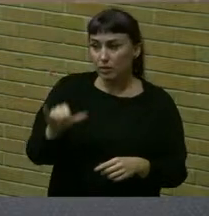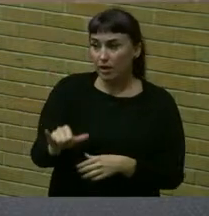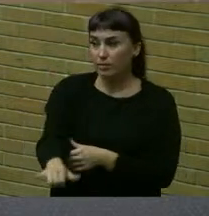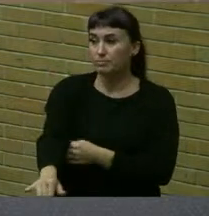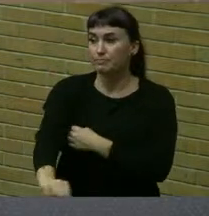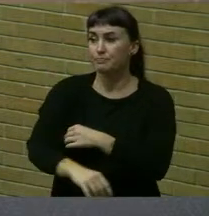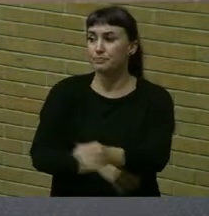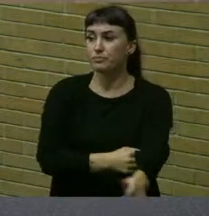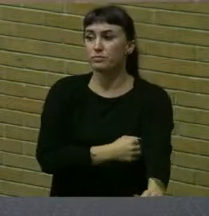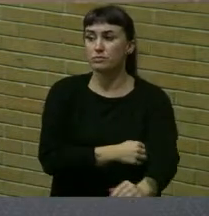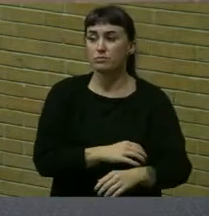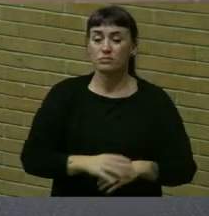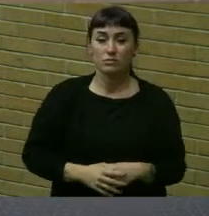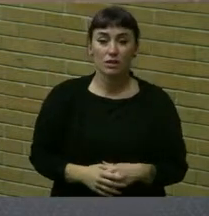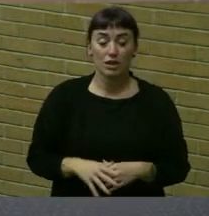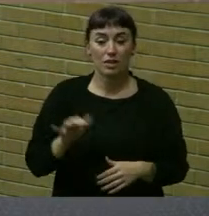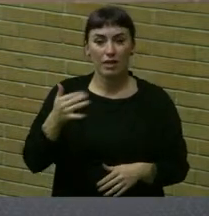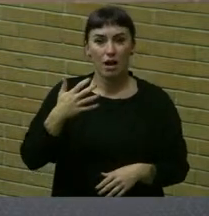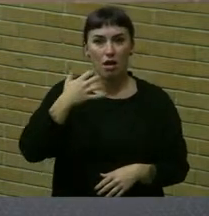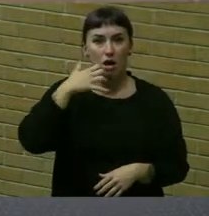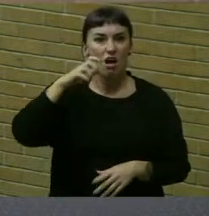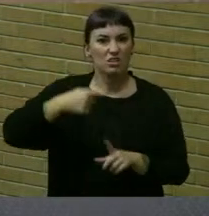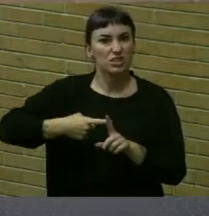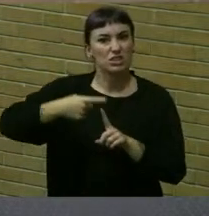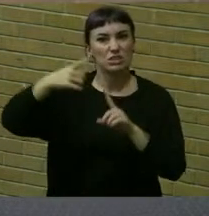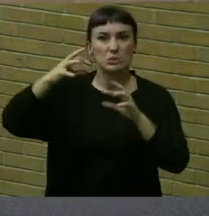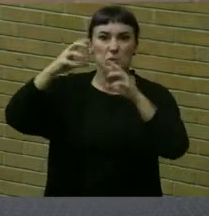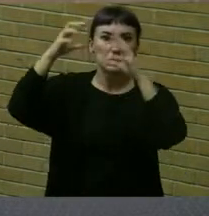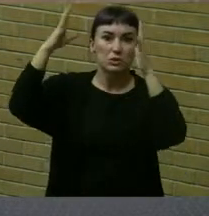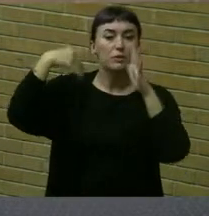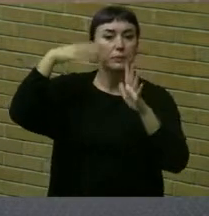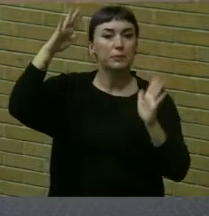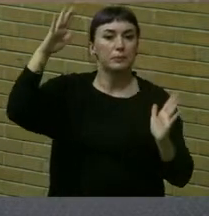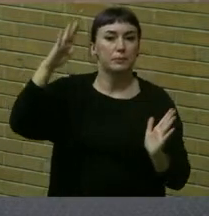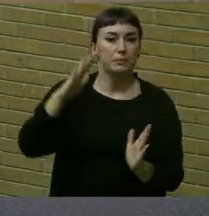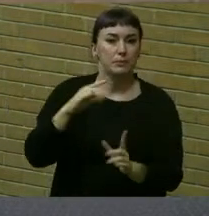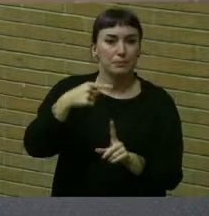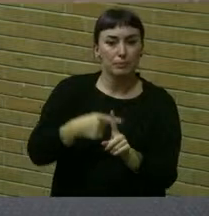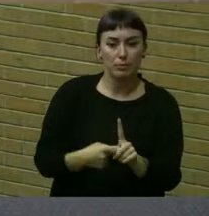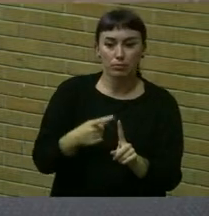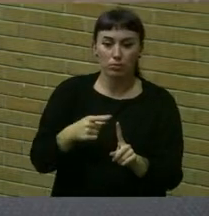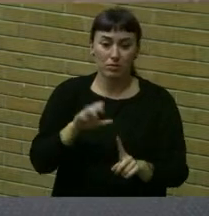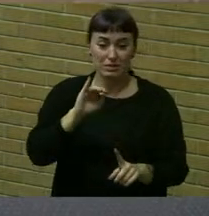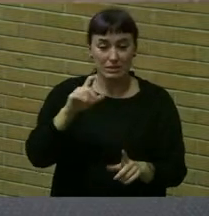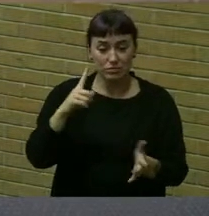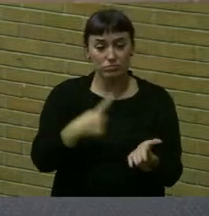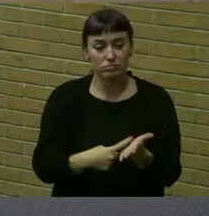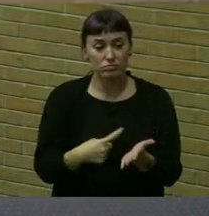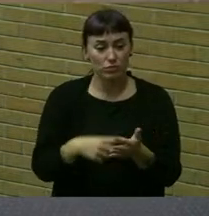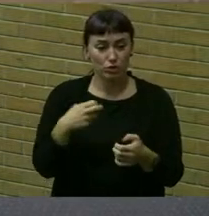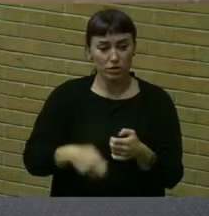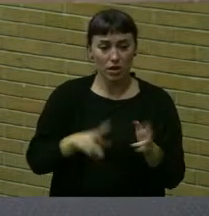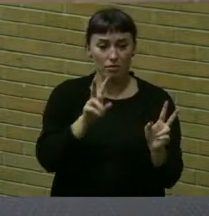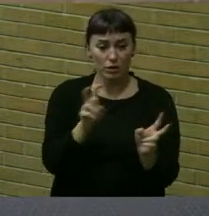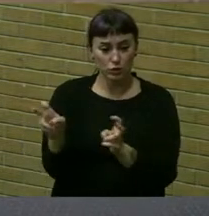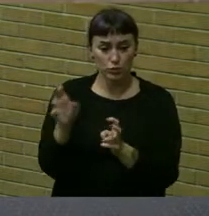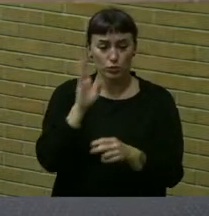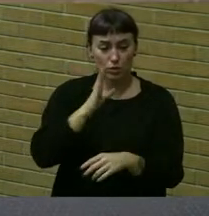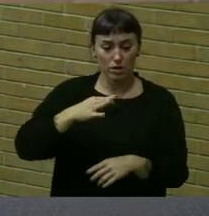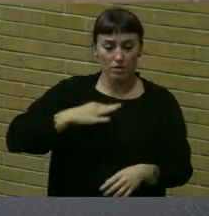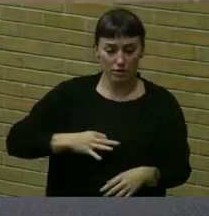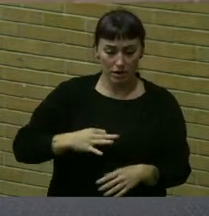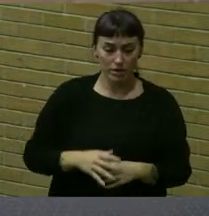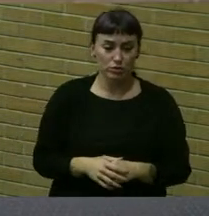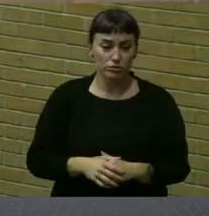turning the temperature down and having a civil discourse about incredibly difficult issues would be to the advantage